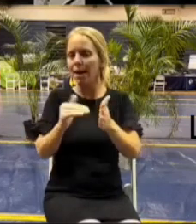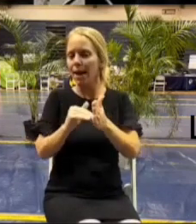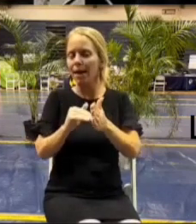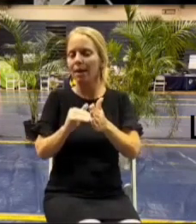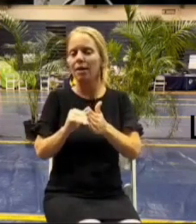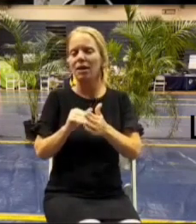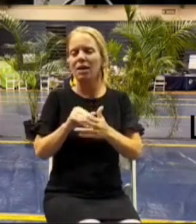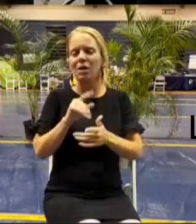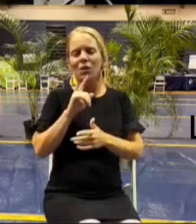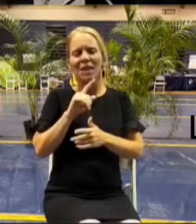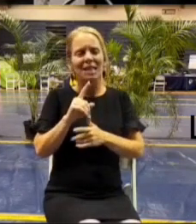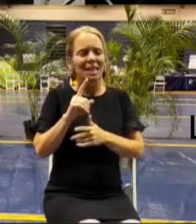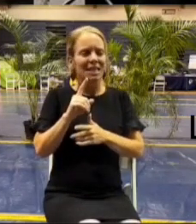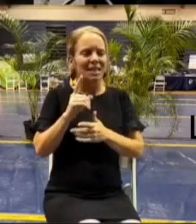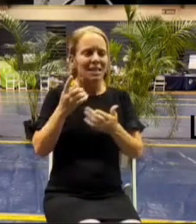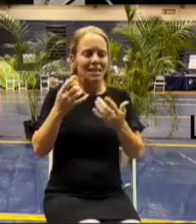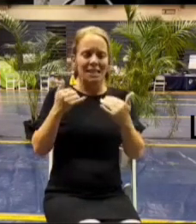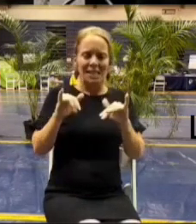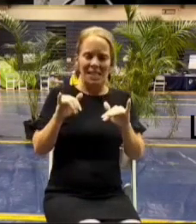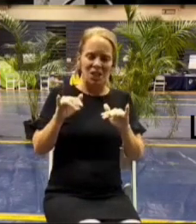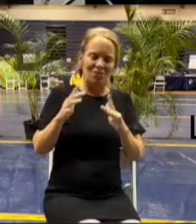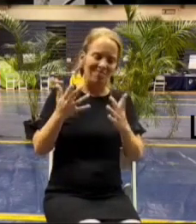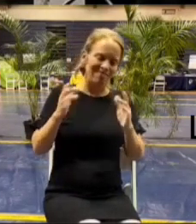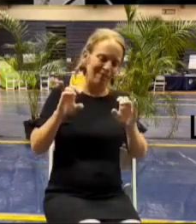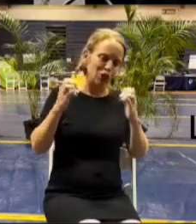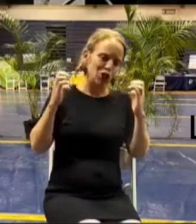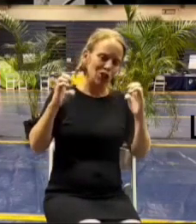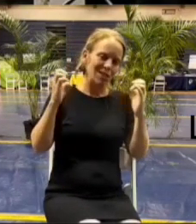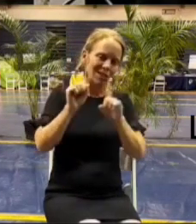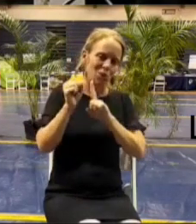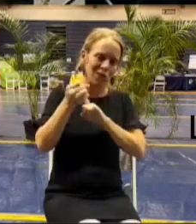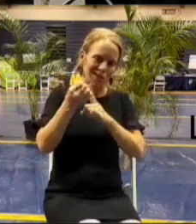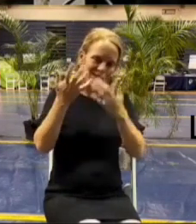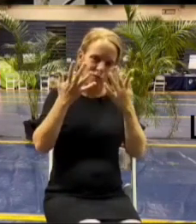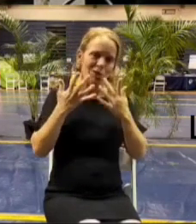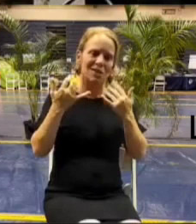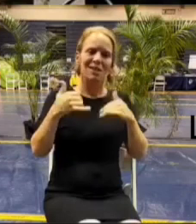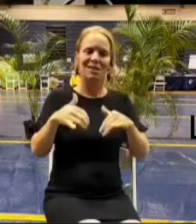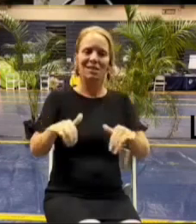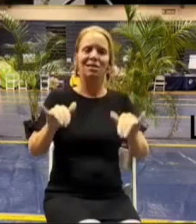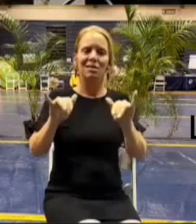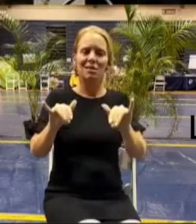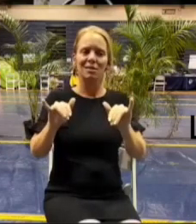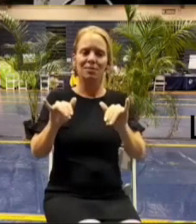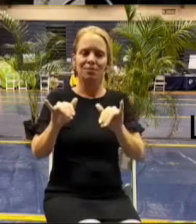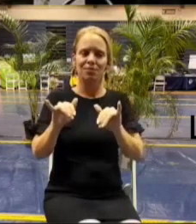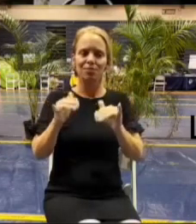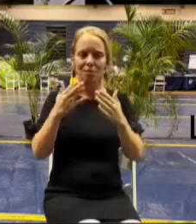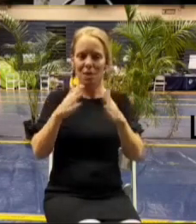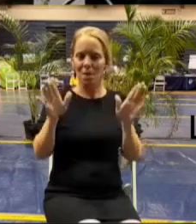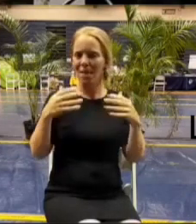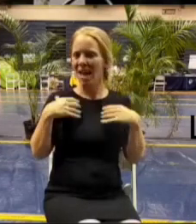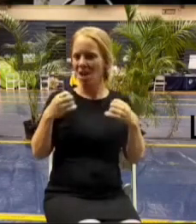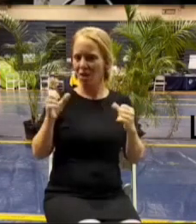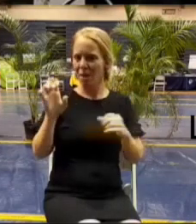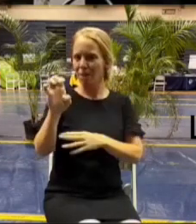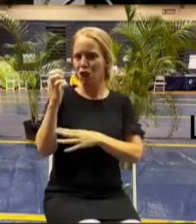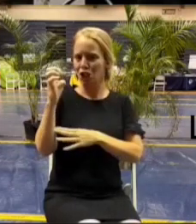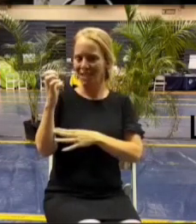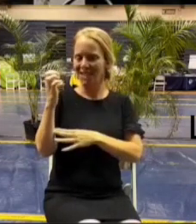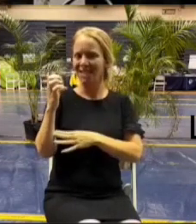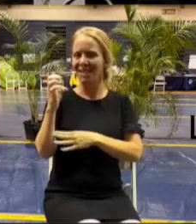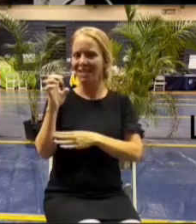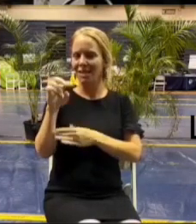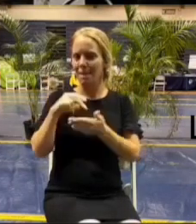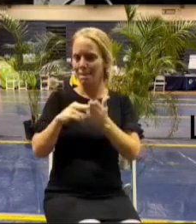because we're still in a bit of an emergency here right so there's still a bit of a public health emergency we're going to ask that you